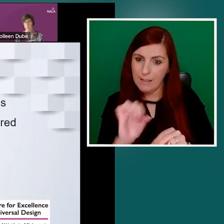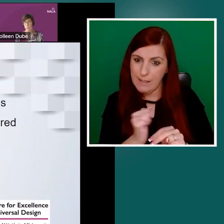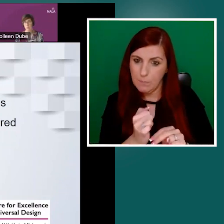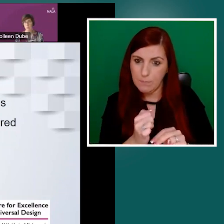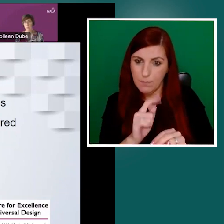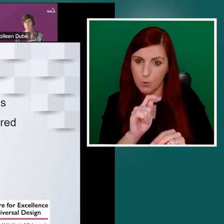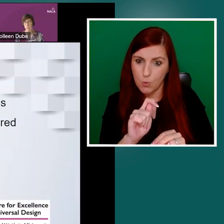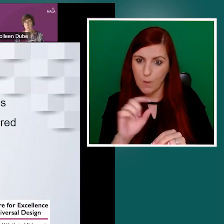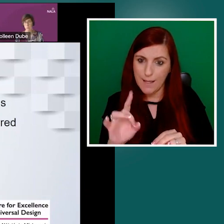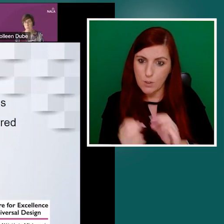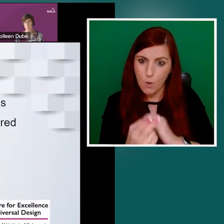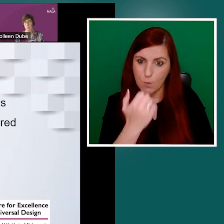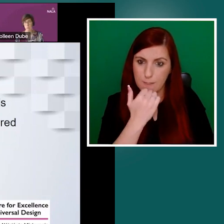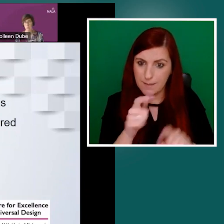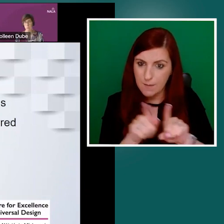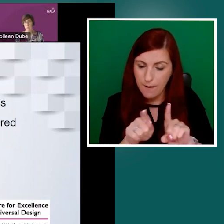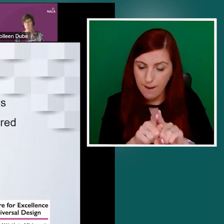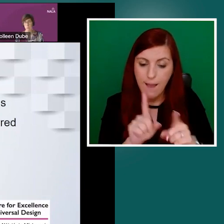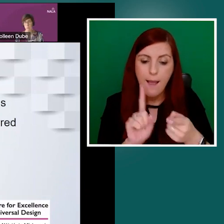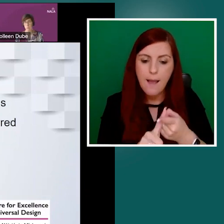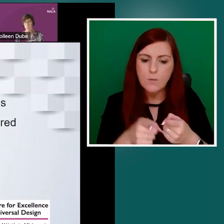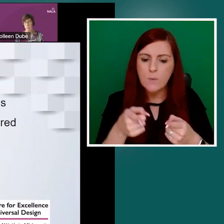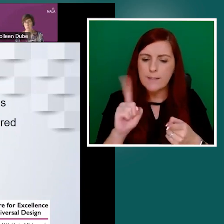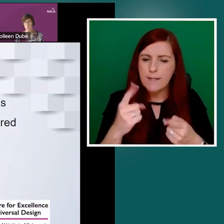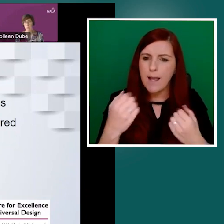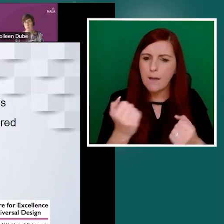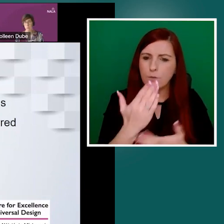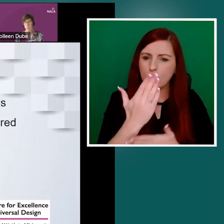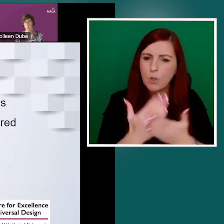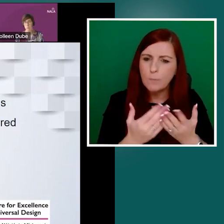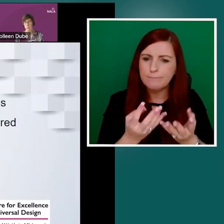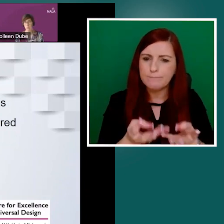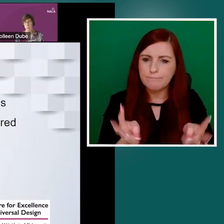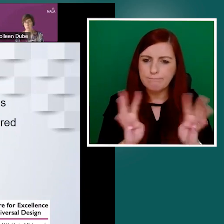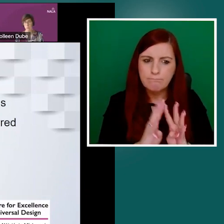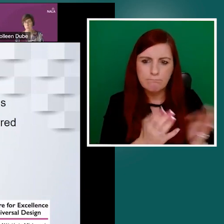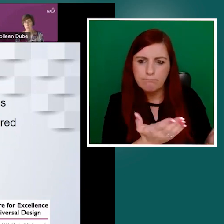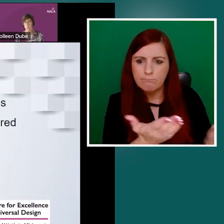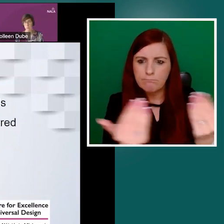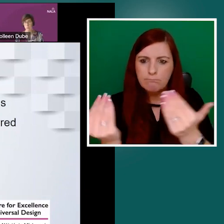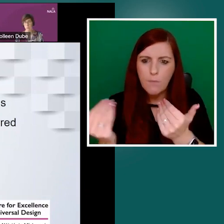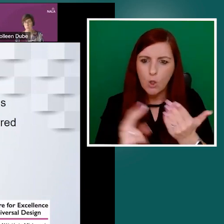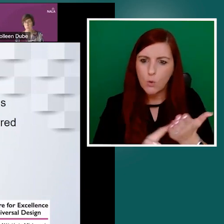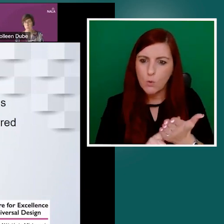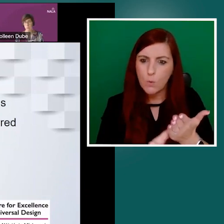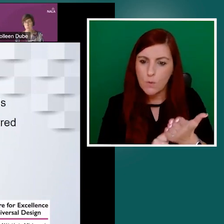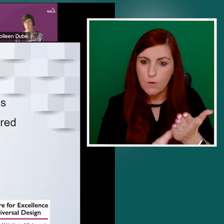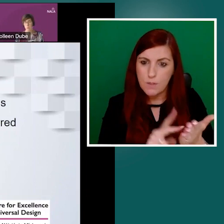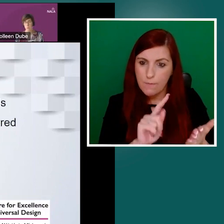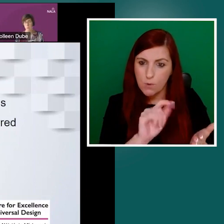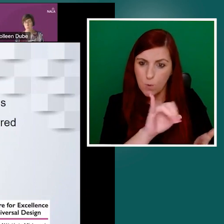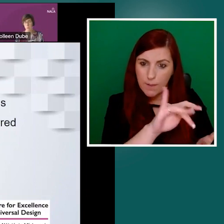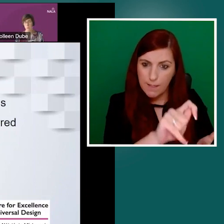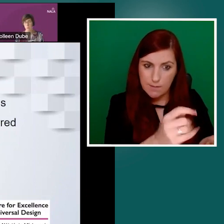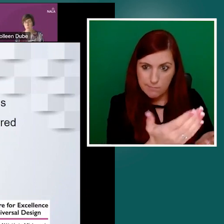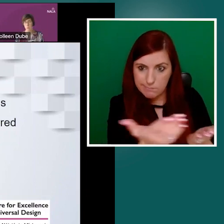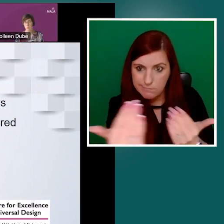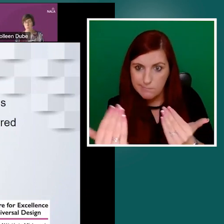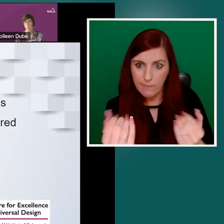feedback from users of the toolkit and interested stakeholders. And that prompted a change in the title.